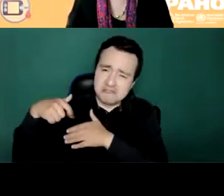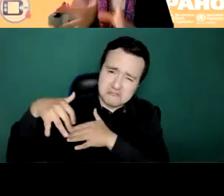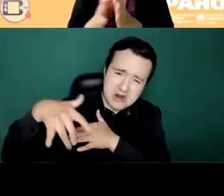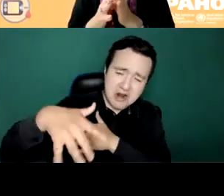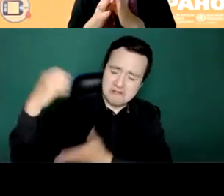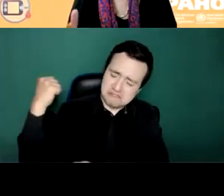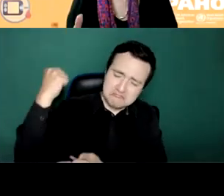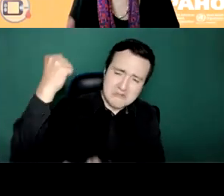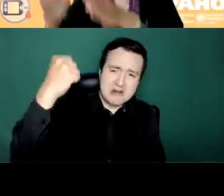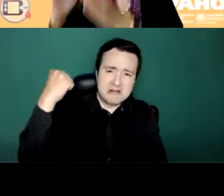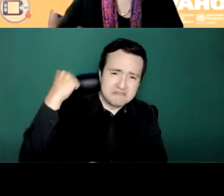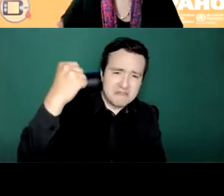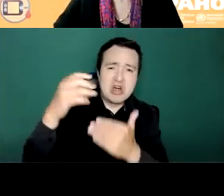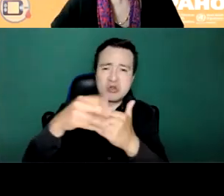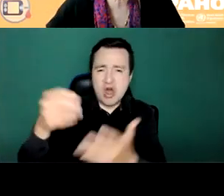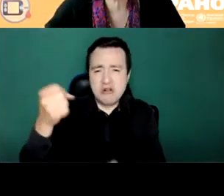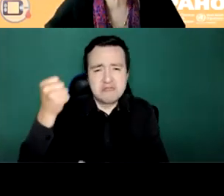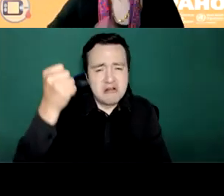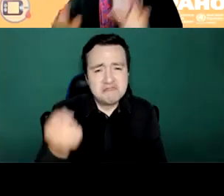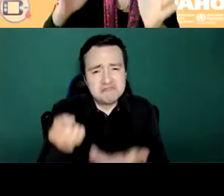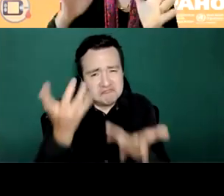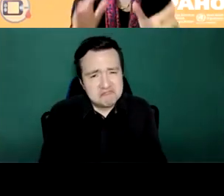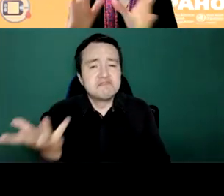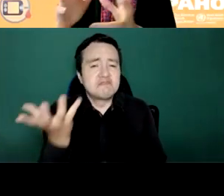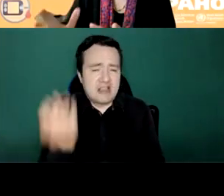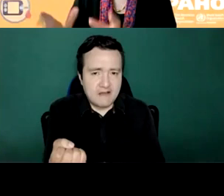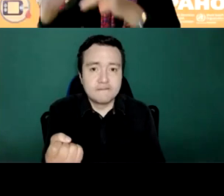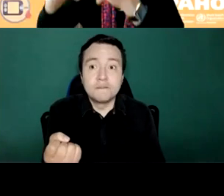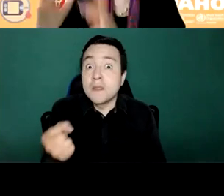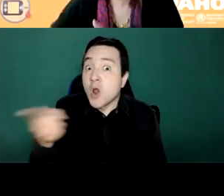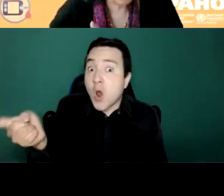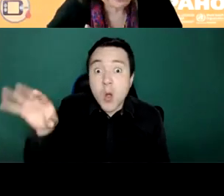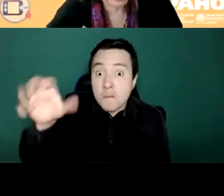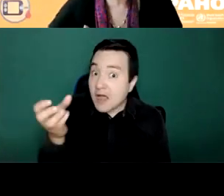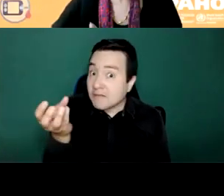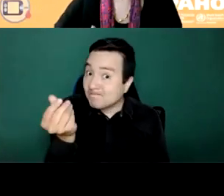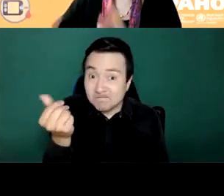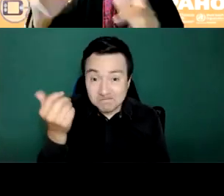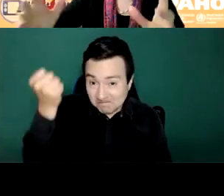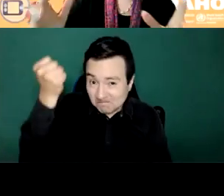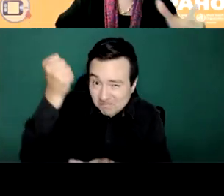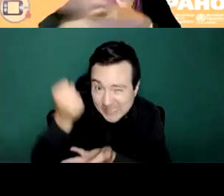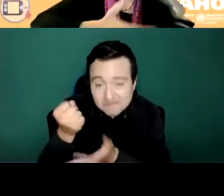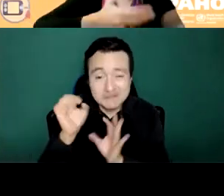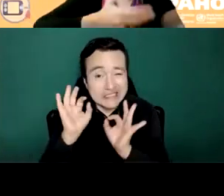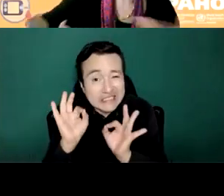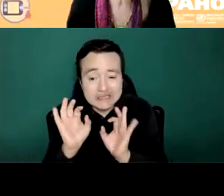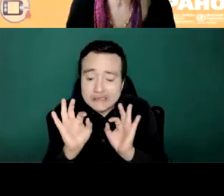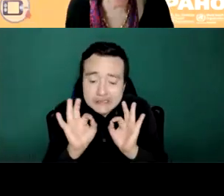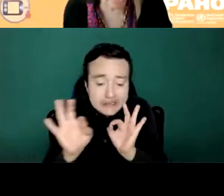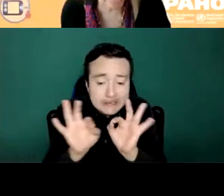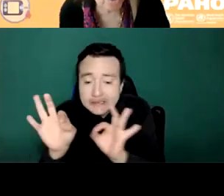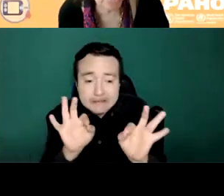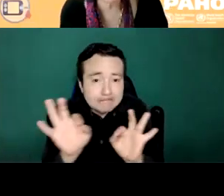allocate millions of dollars to mental health and others will allocate less